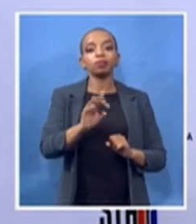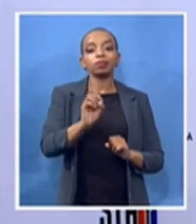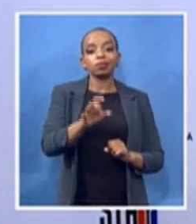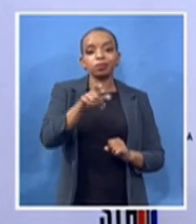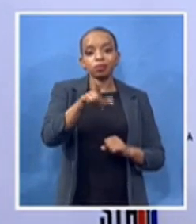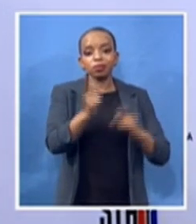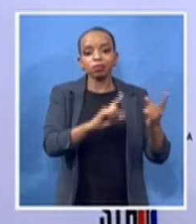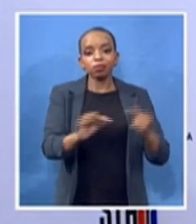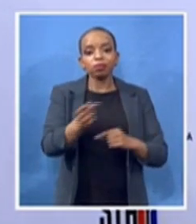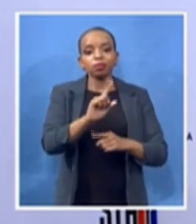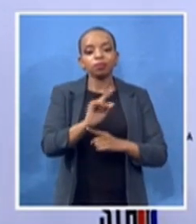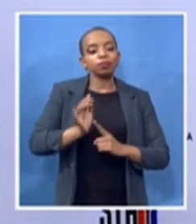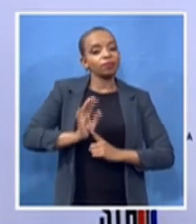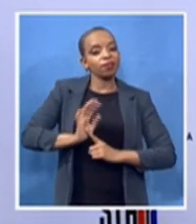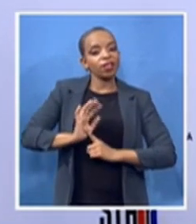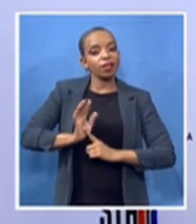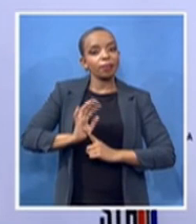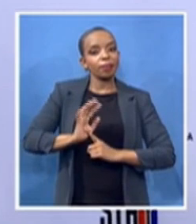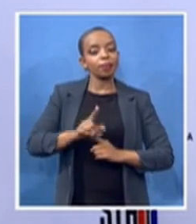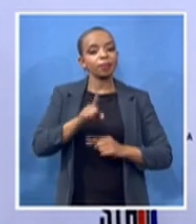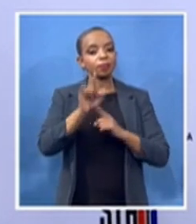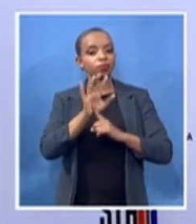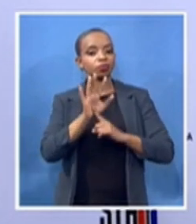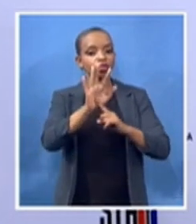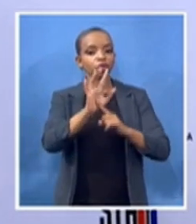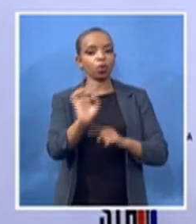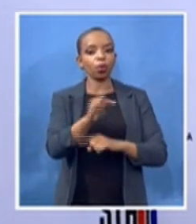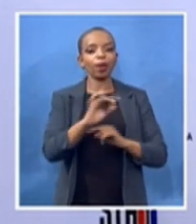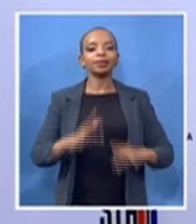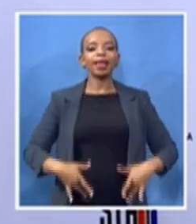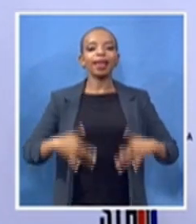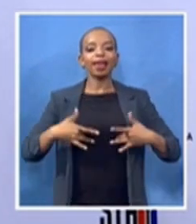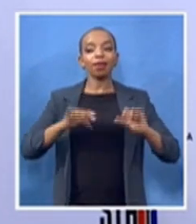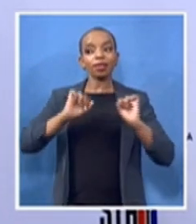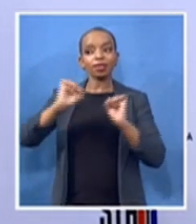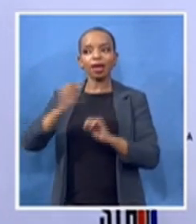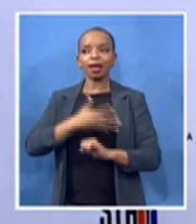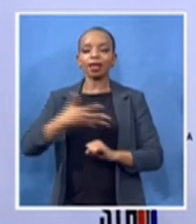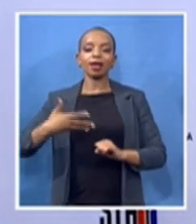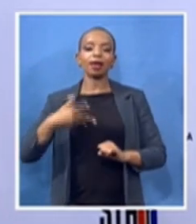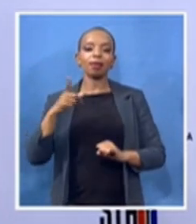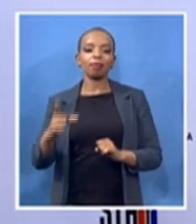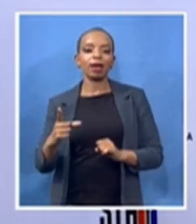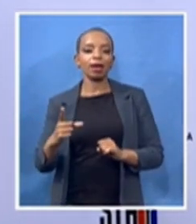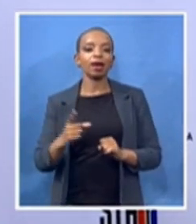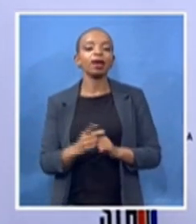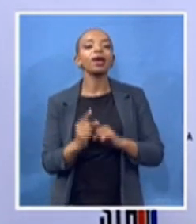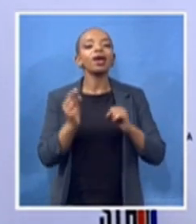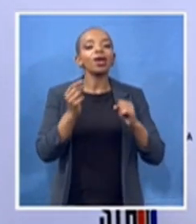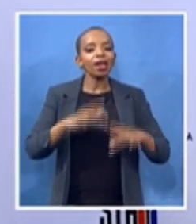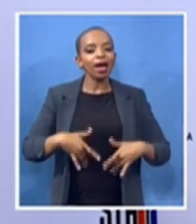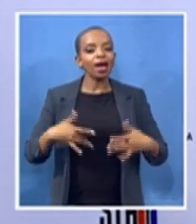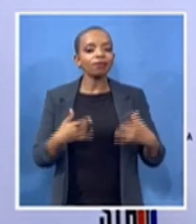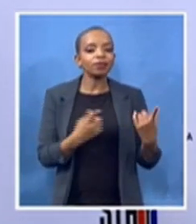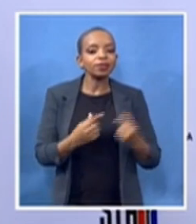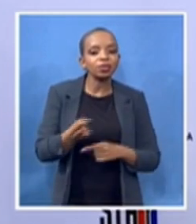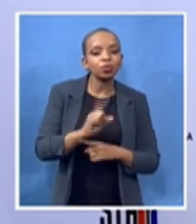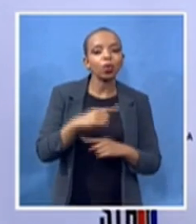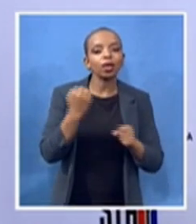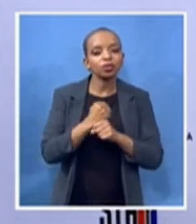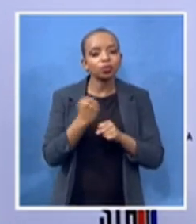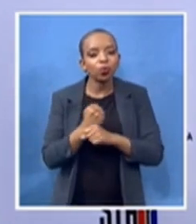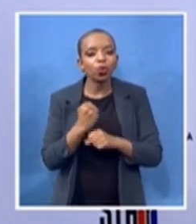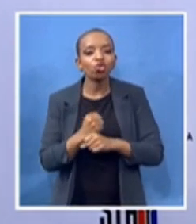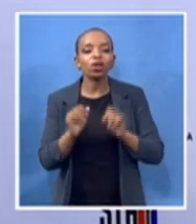umam charlotte's life and the work that she did the life that she led and all that she left um behind for us